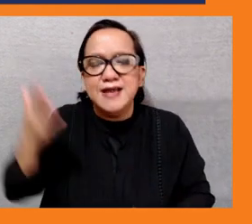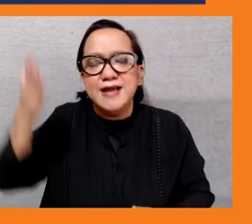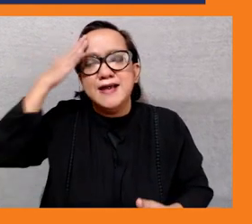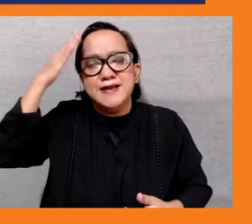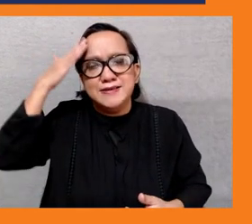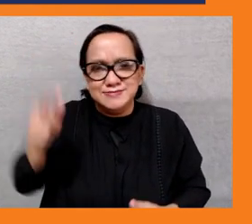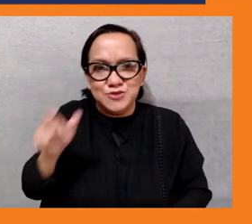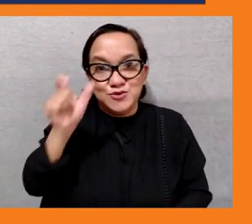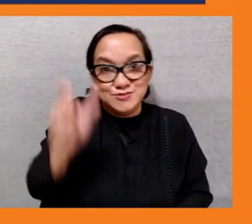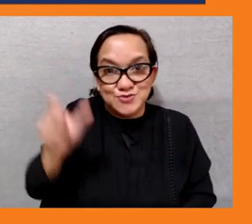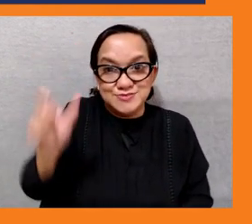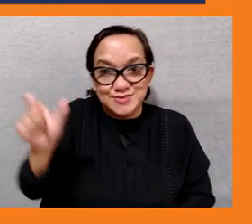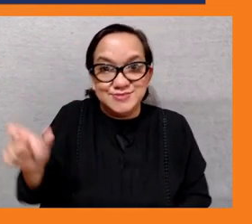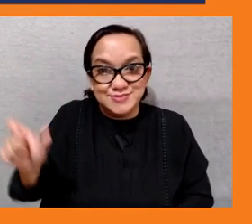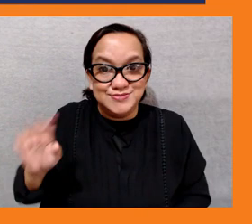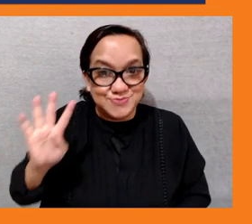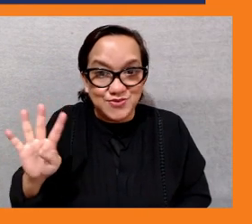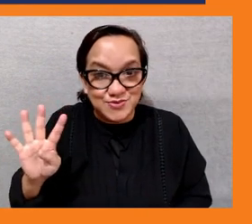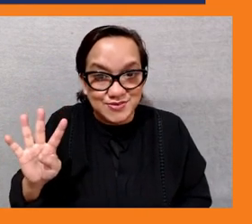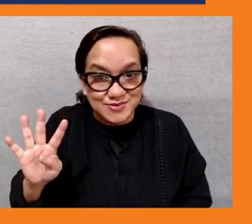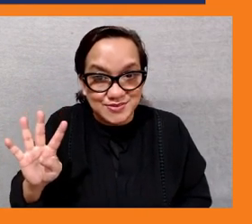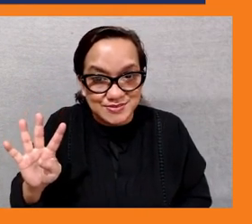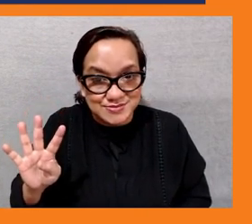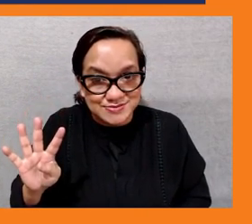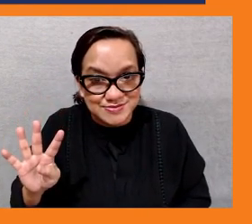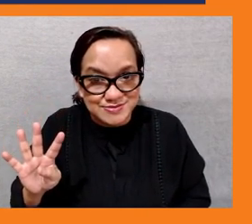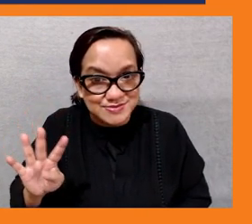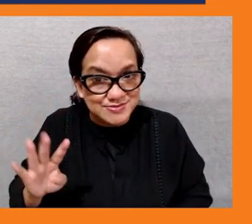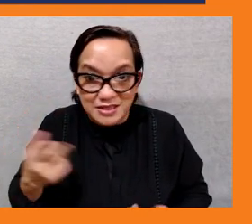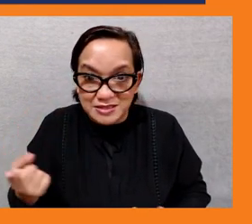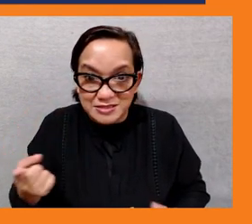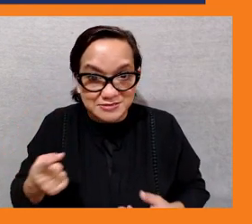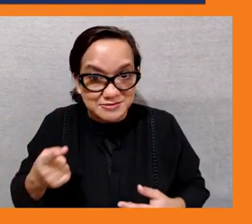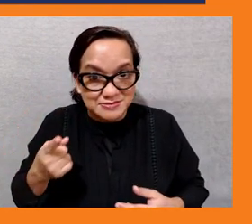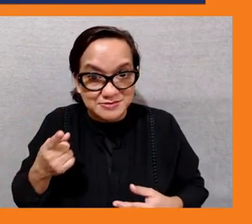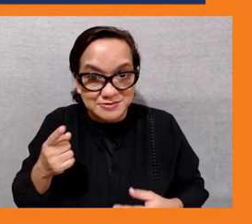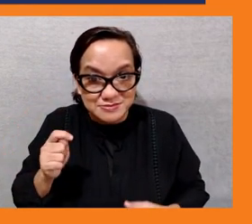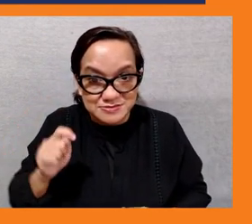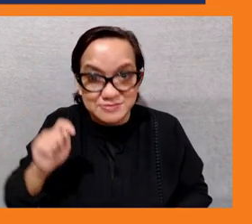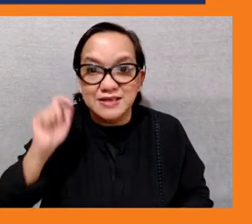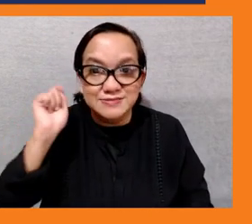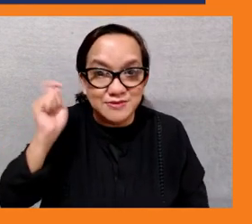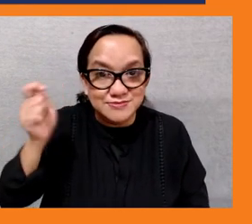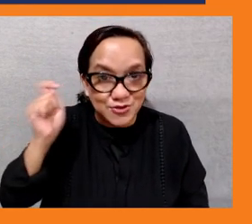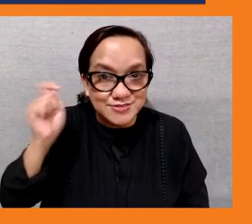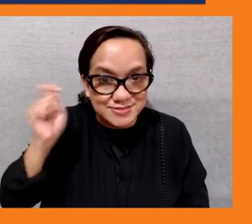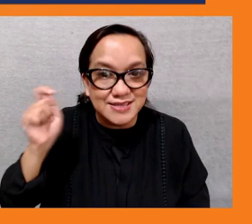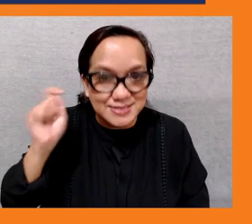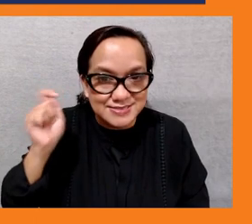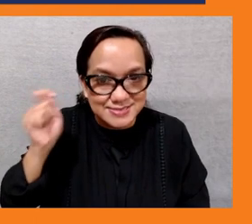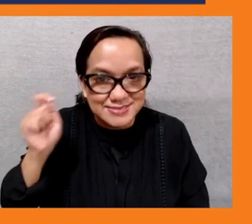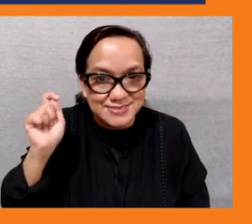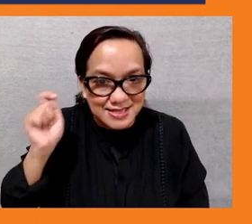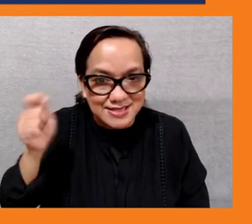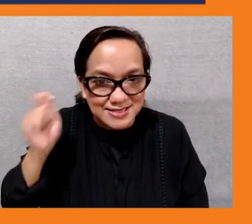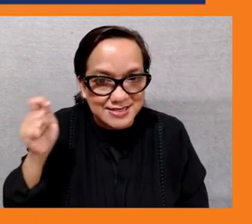um even if like you know we we say that we actually only recruited participants from other countries but um there's always you know